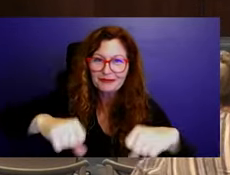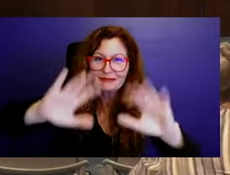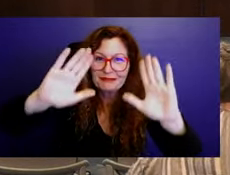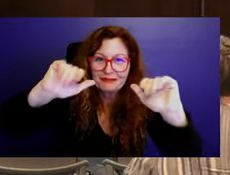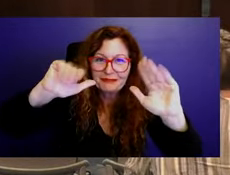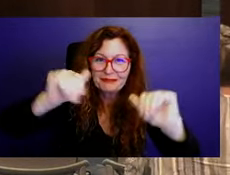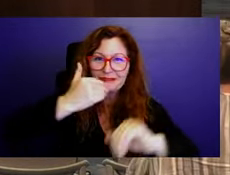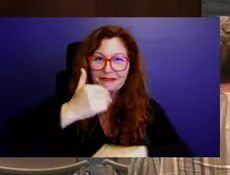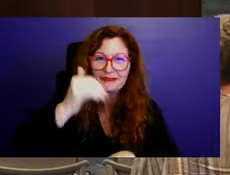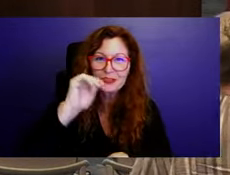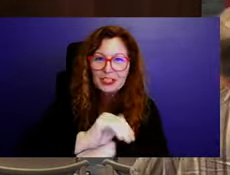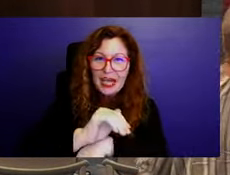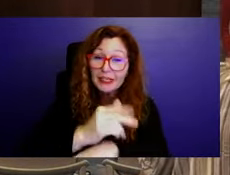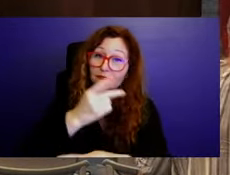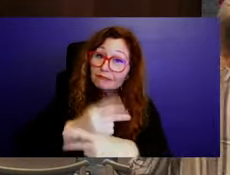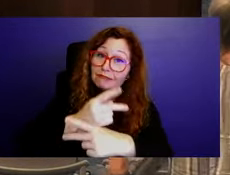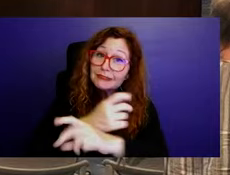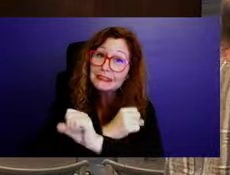safe and have a great year.